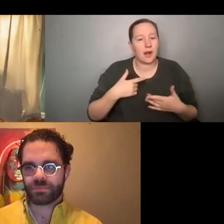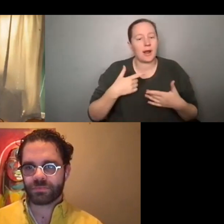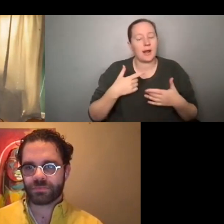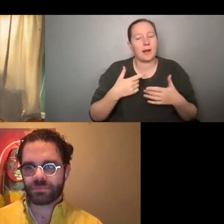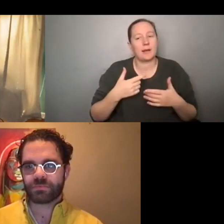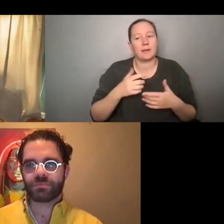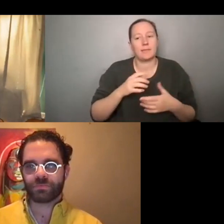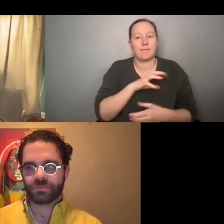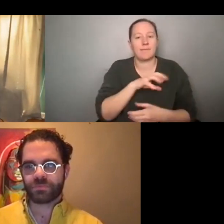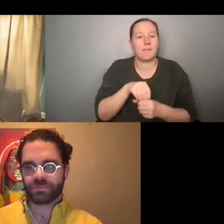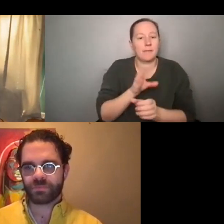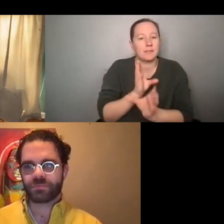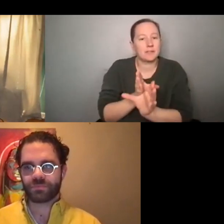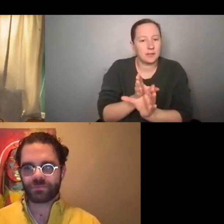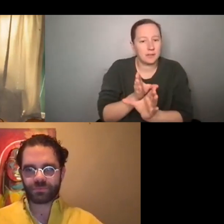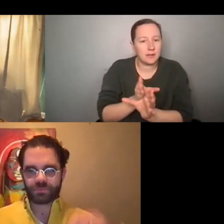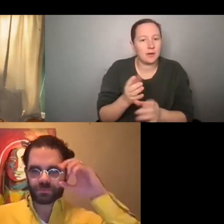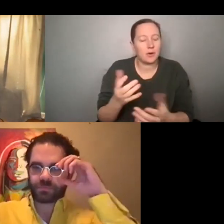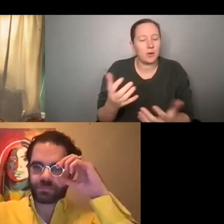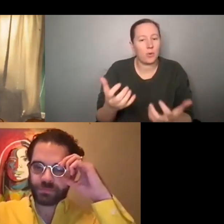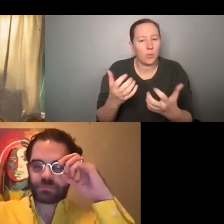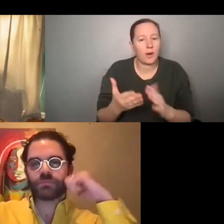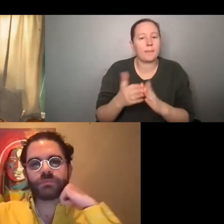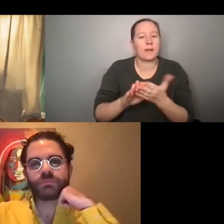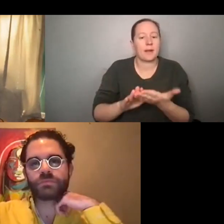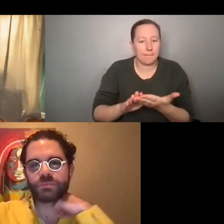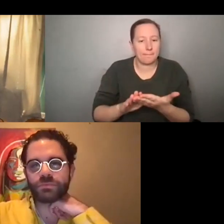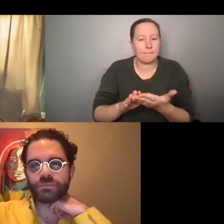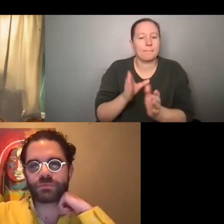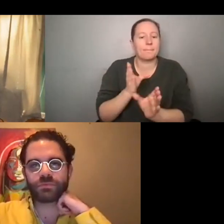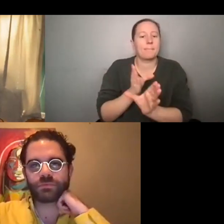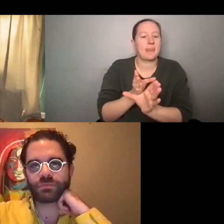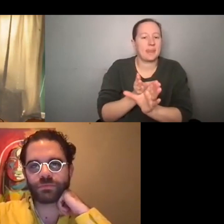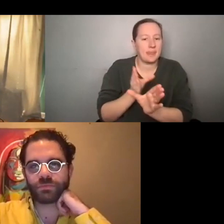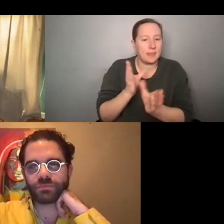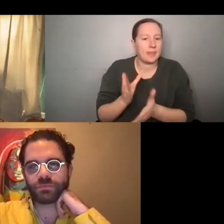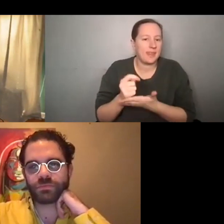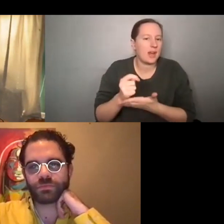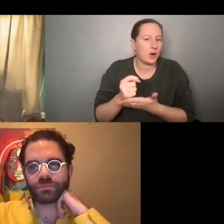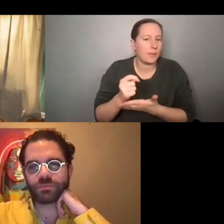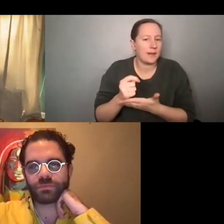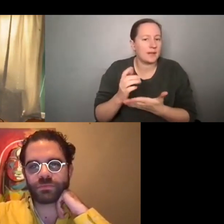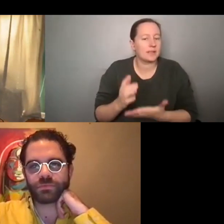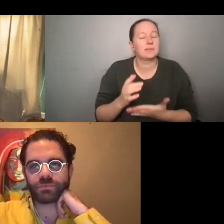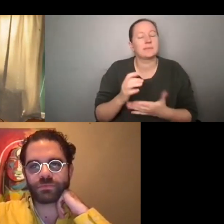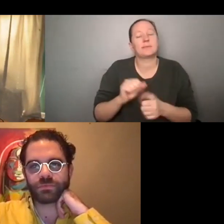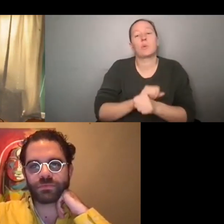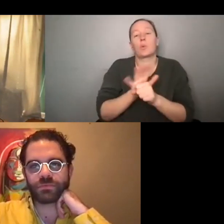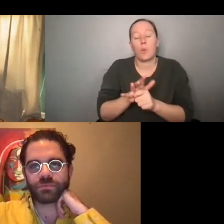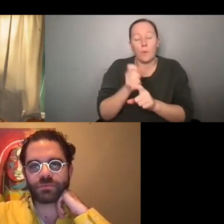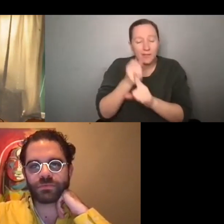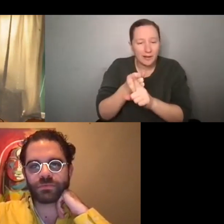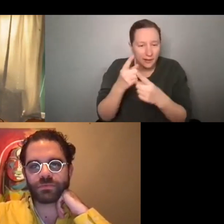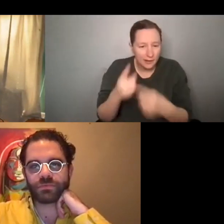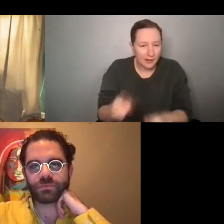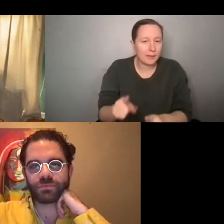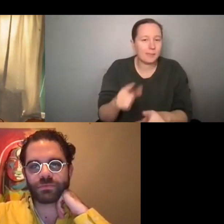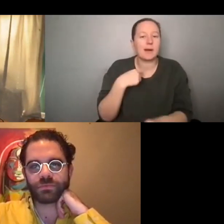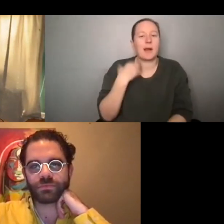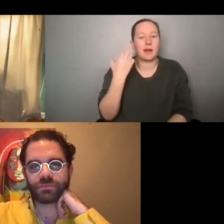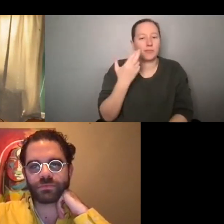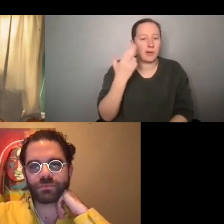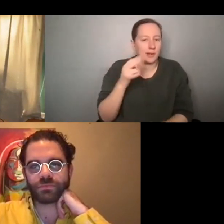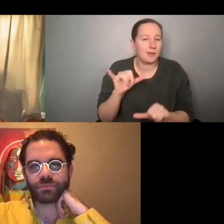and I was planning on becoming an art therapist. Um, and then once the pandemic happened, I realized that